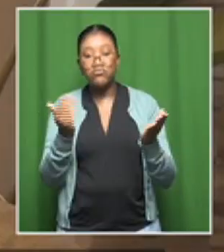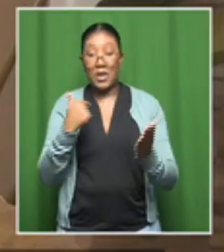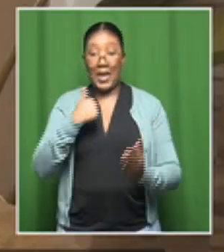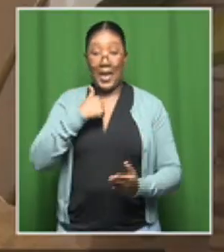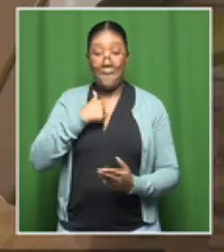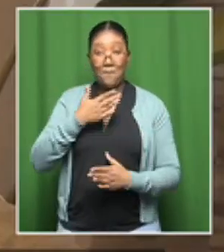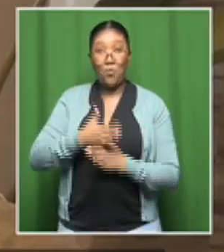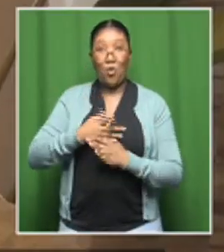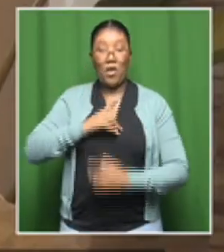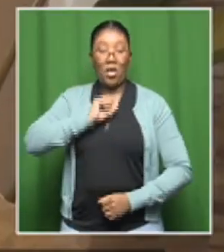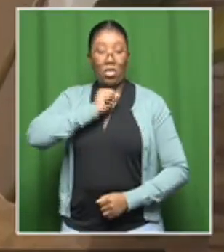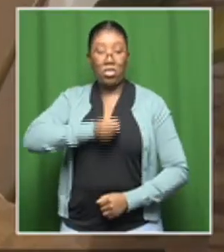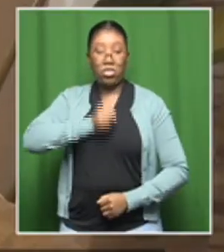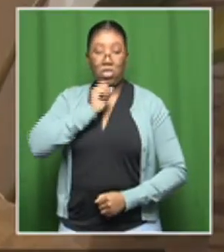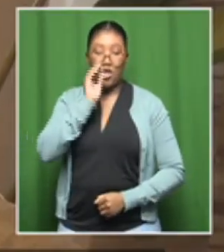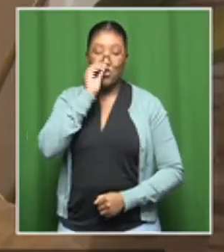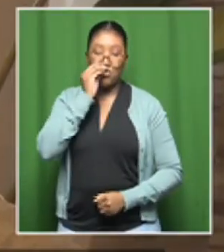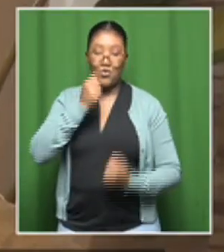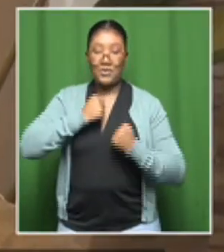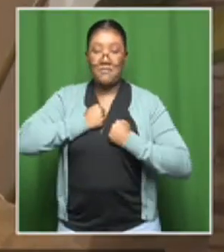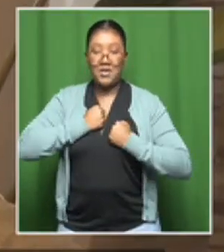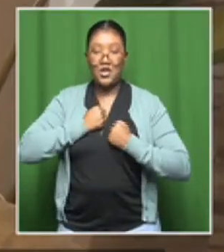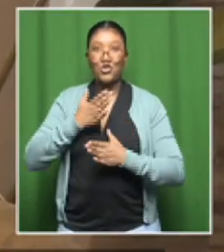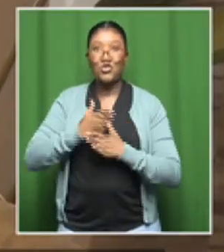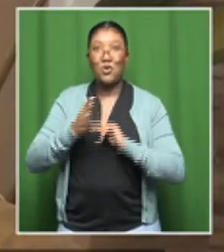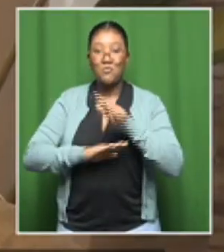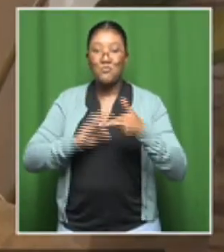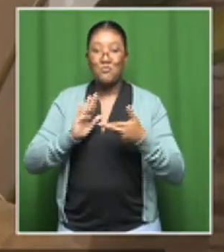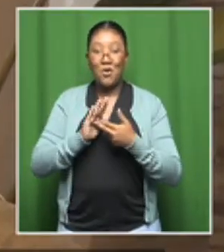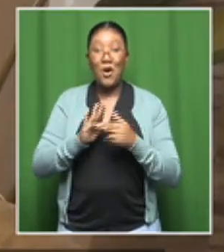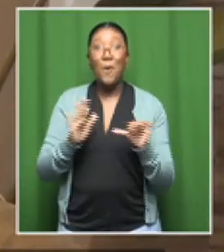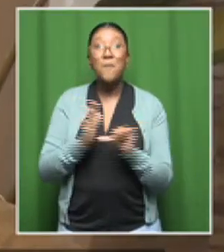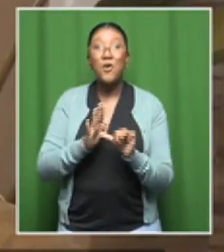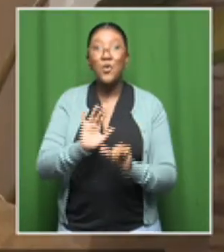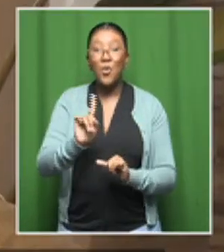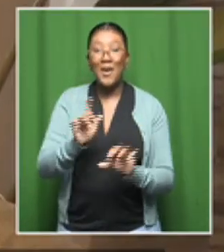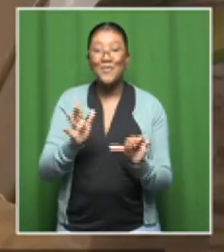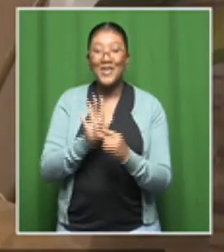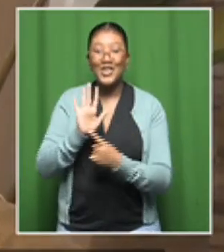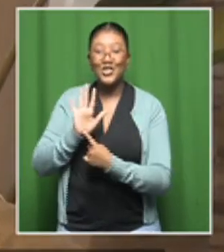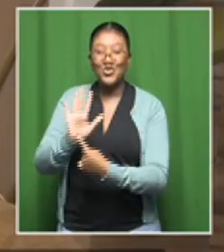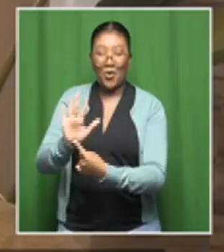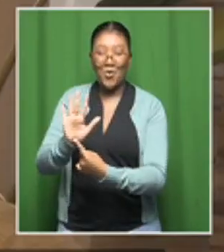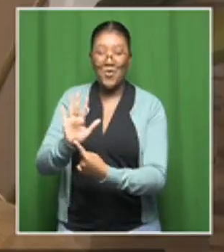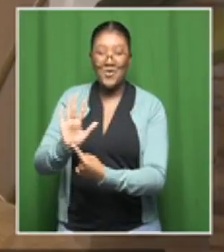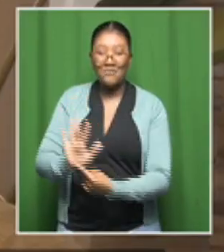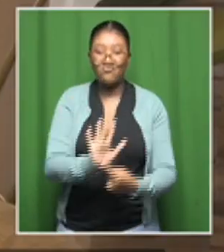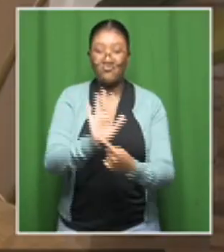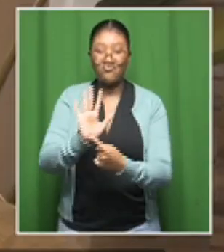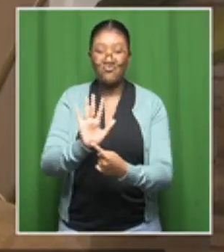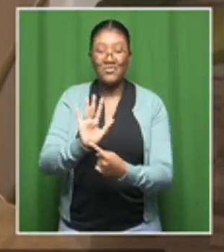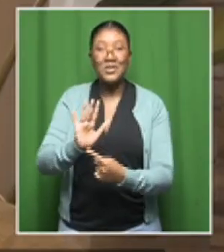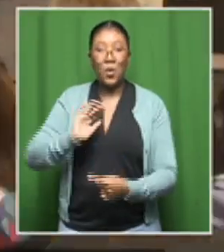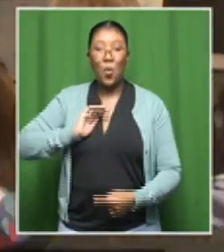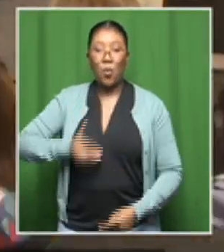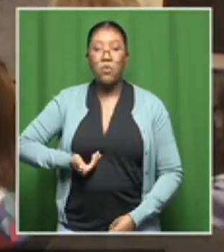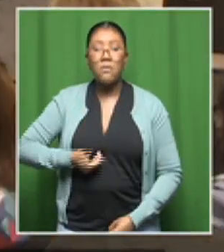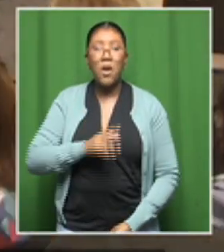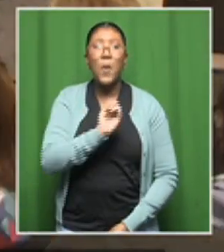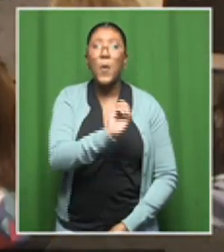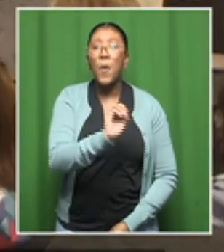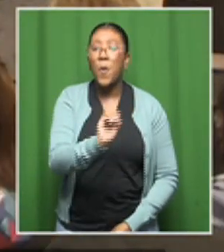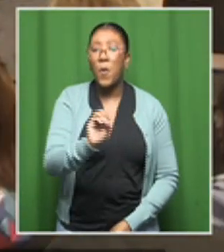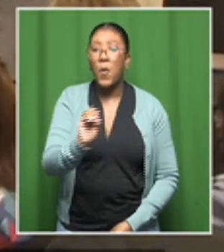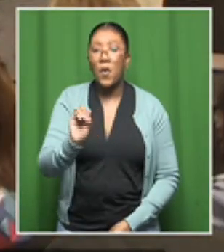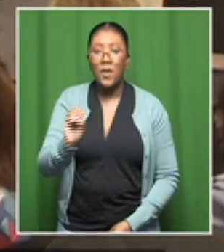perspective, one of the most important things is actually showcasing and bringing that sort of visibility to the women in